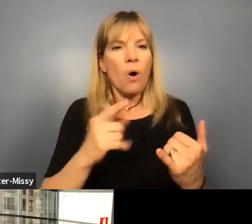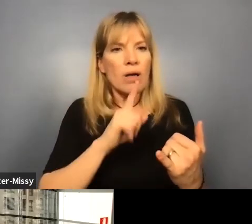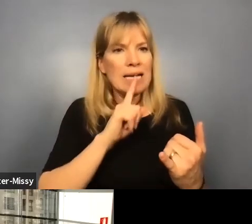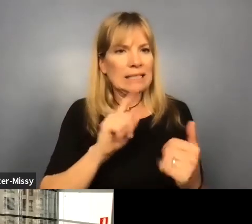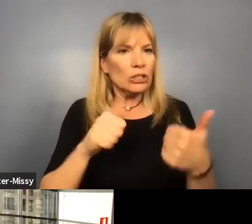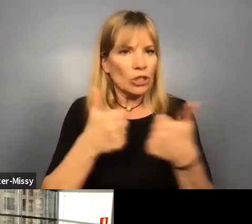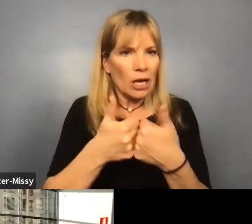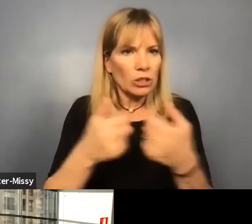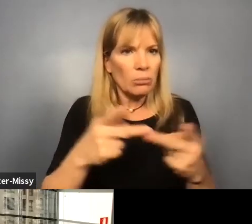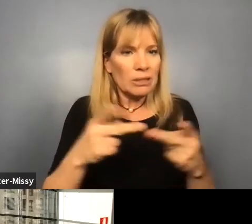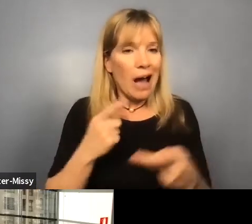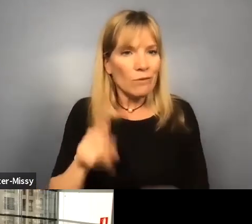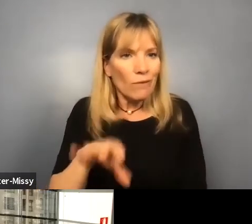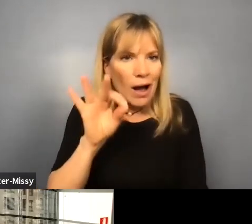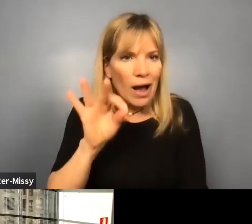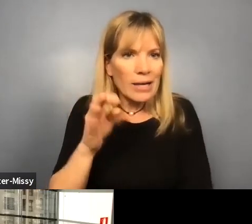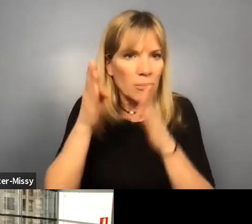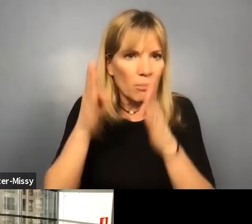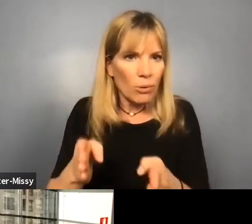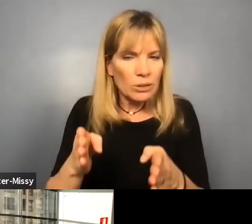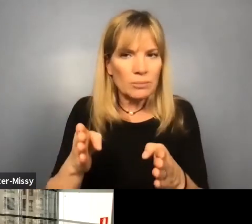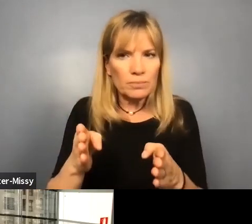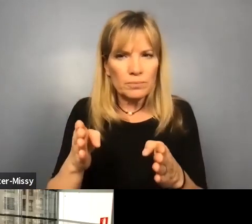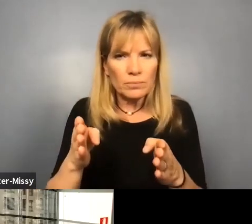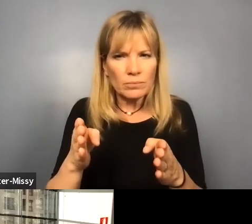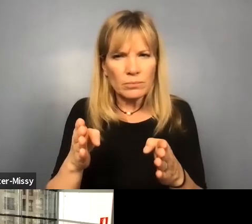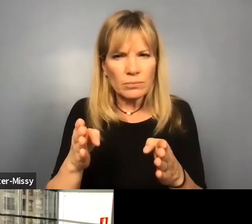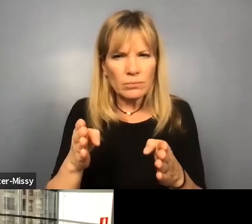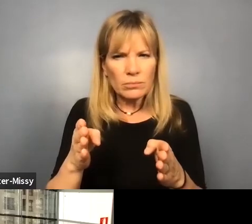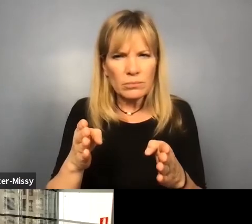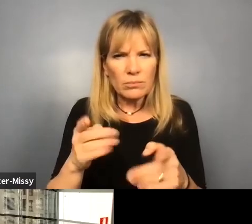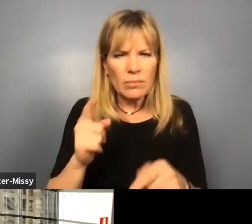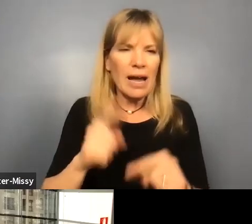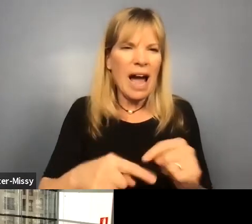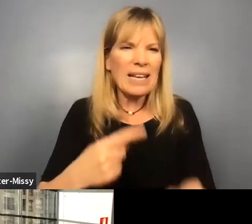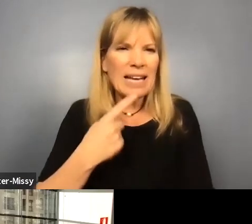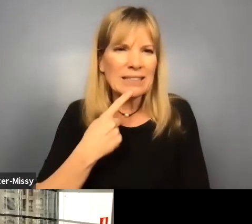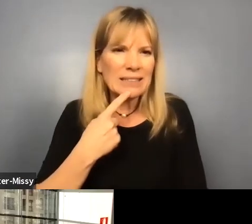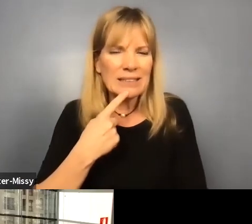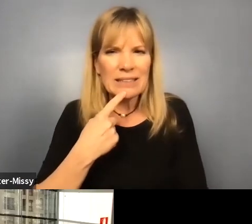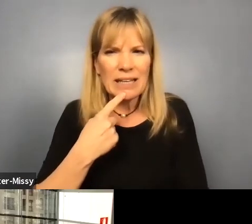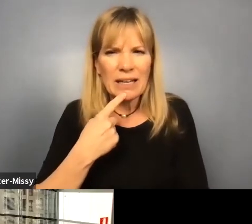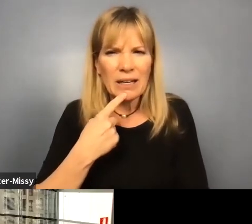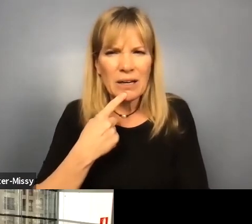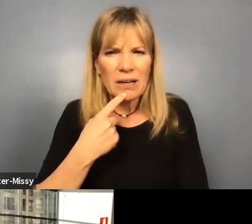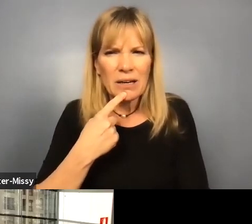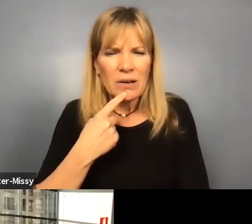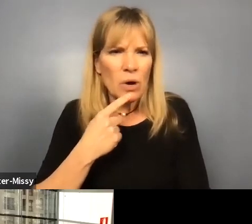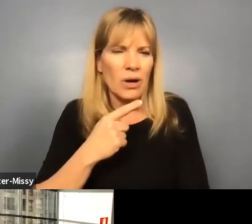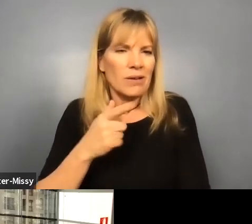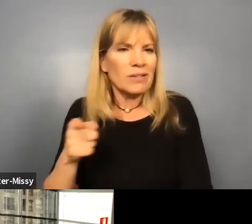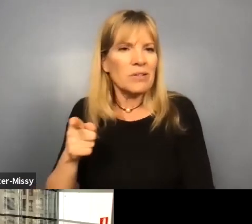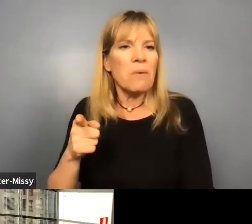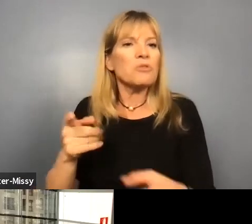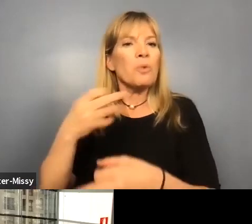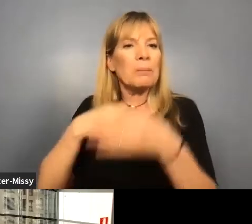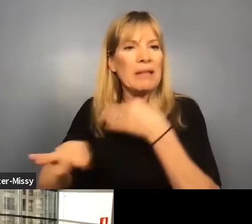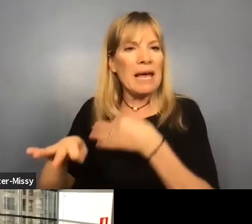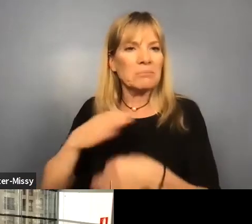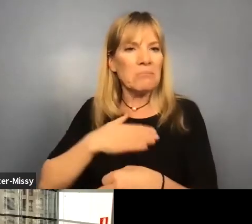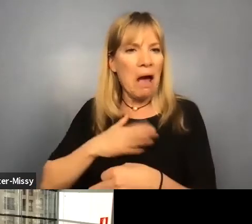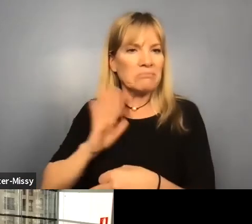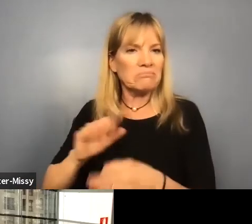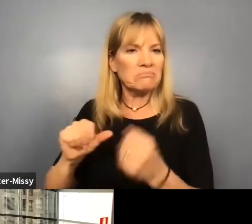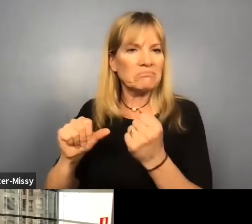finding someone to, um, I can't, I can't say the word replace because no one would ever replace my, um, my aid